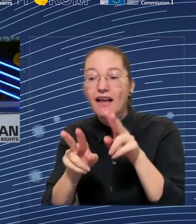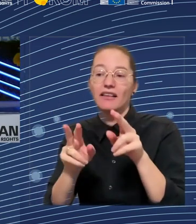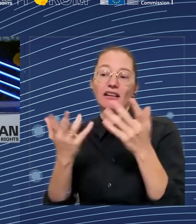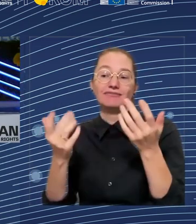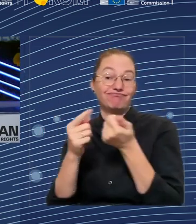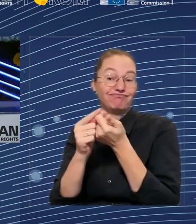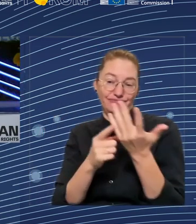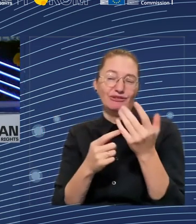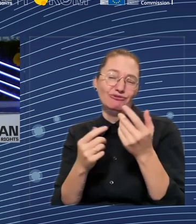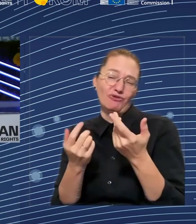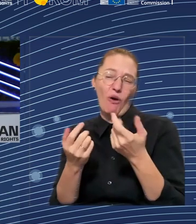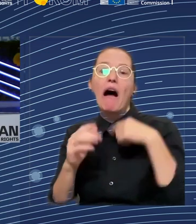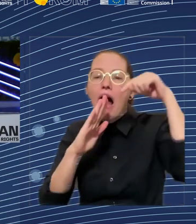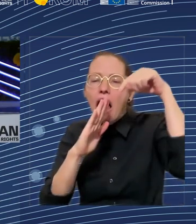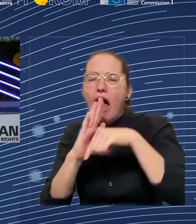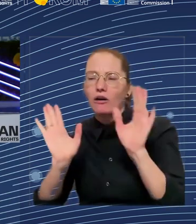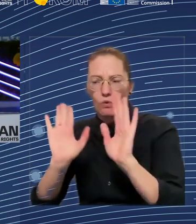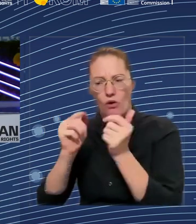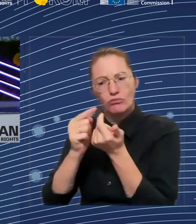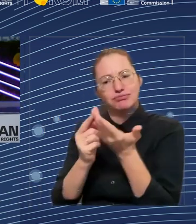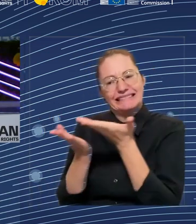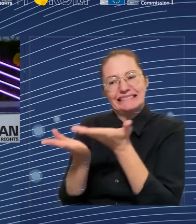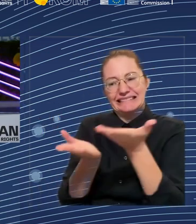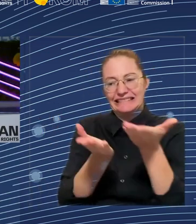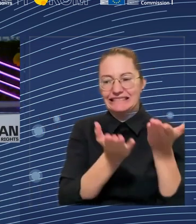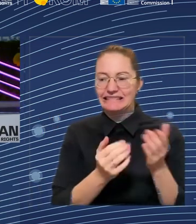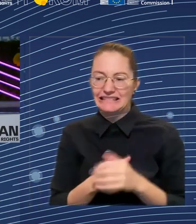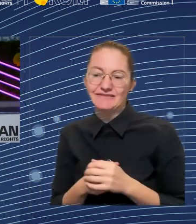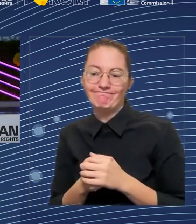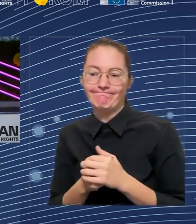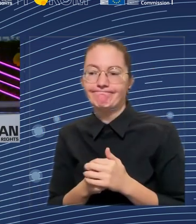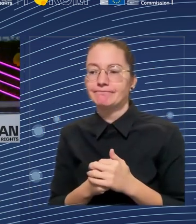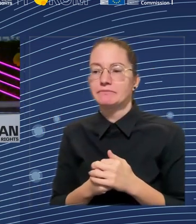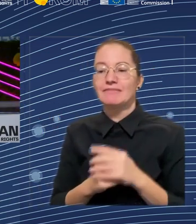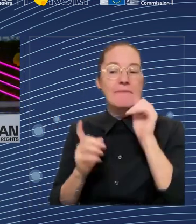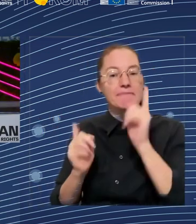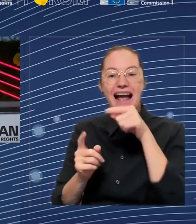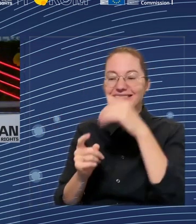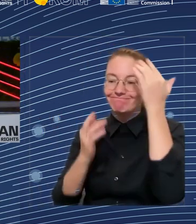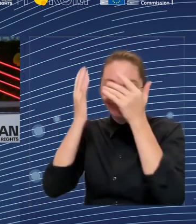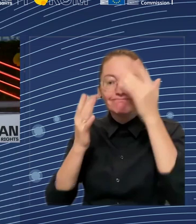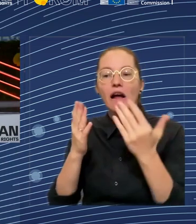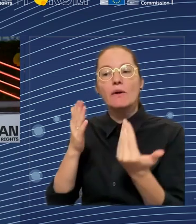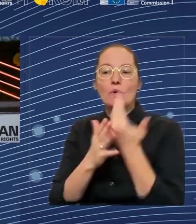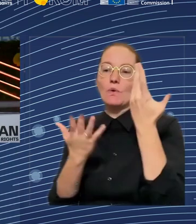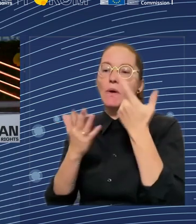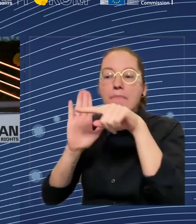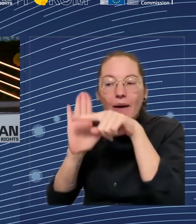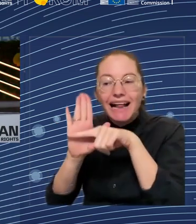aspect is to reach out to the underrepresented groups, be also more targeted in the past. And really, you know, long term